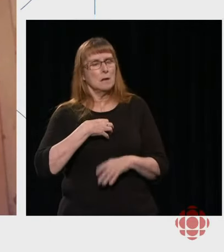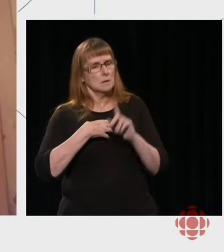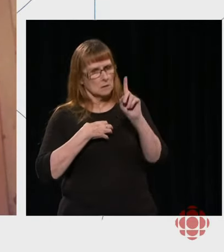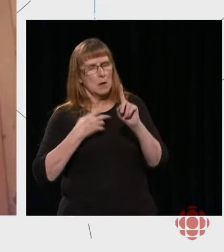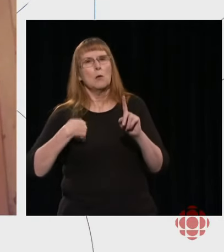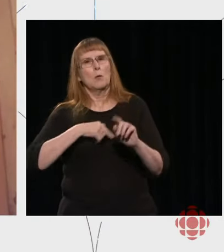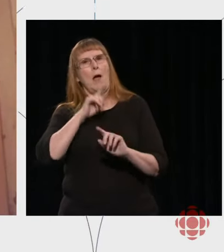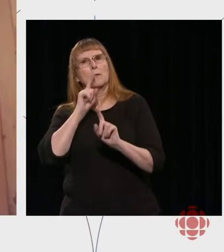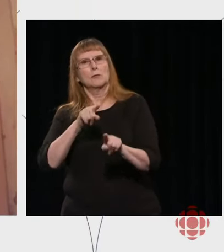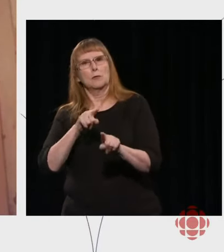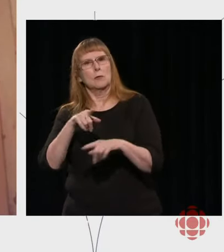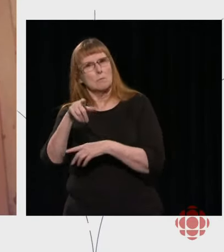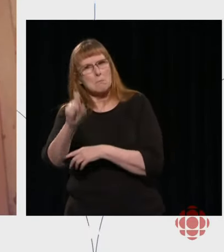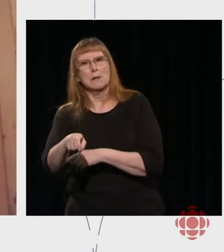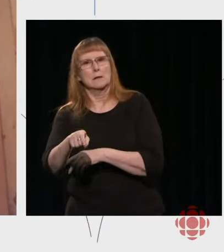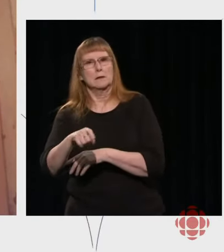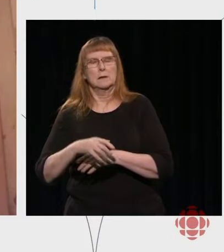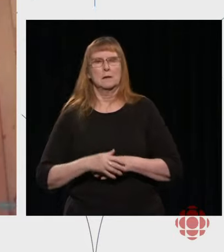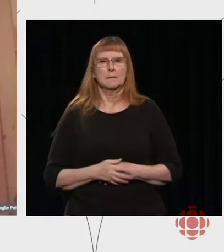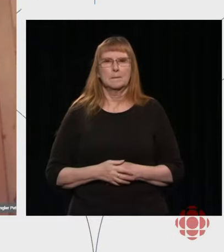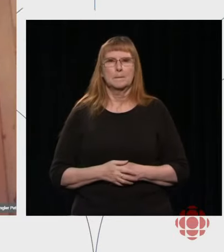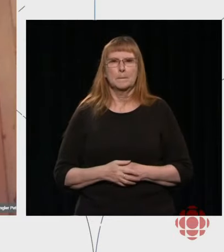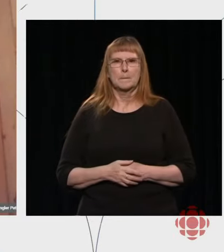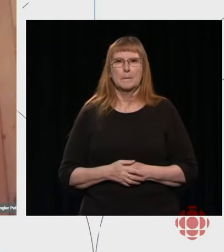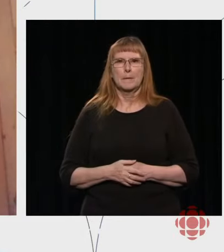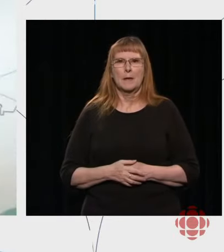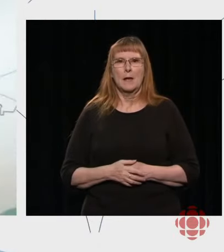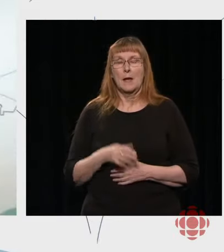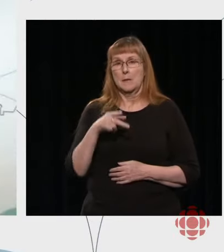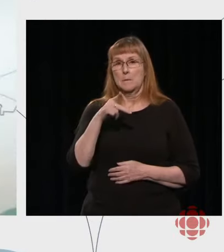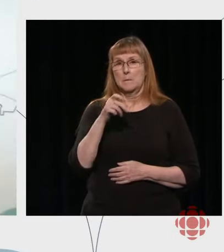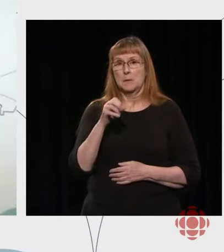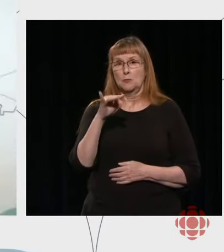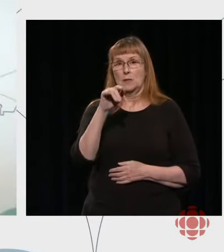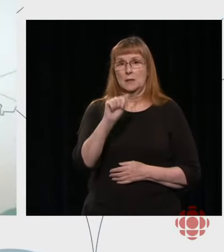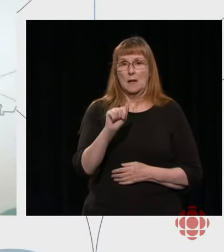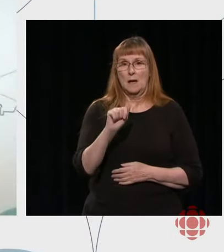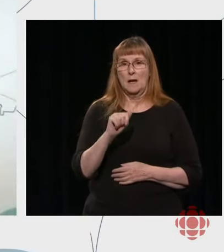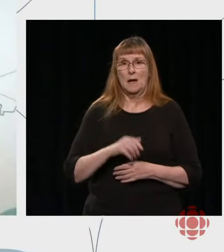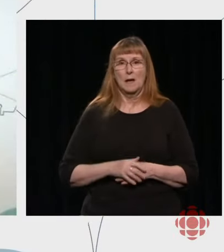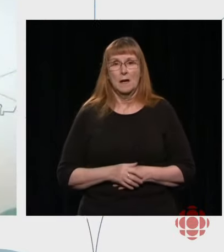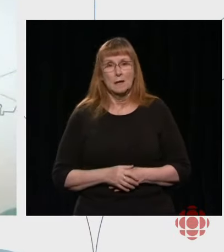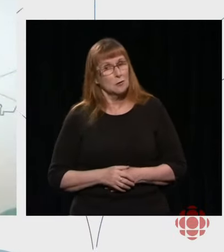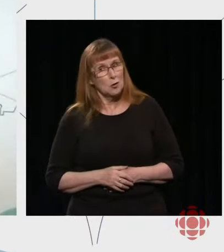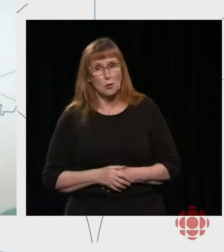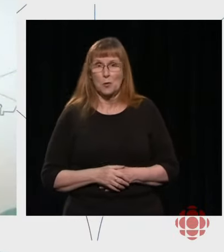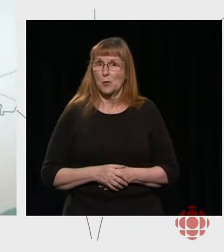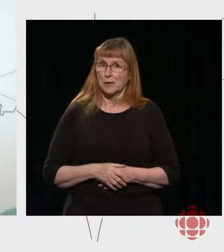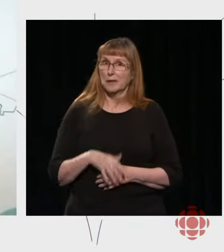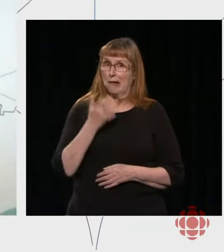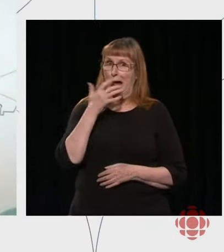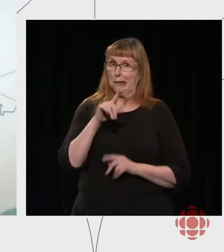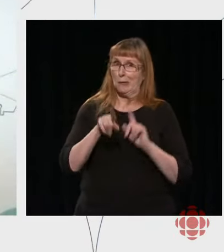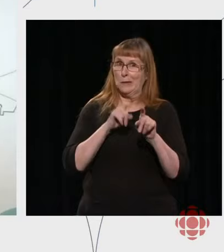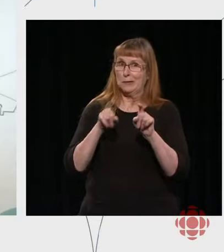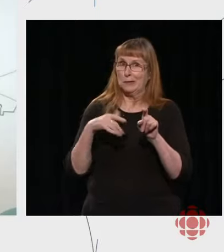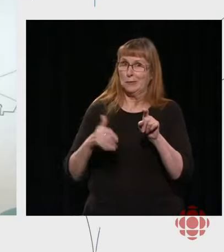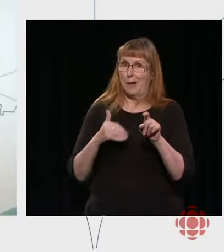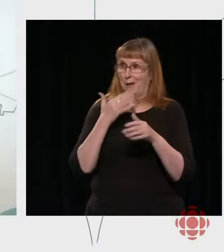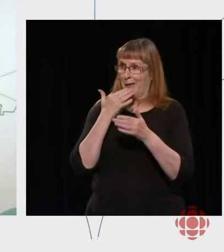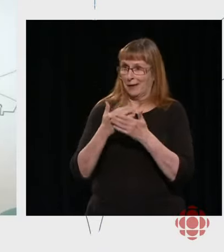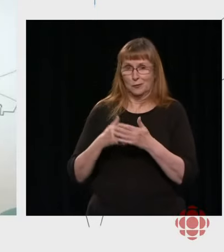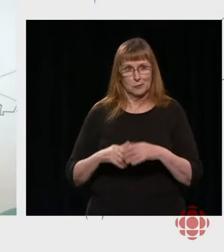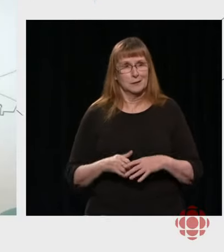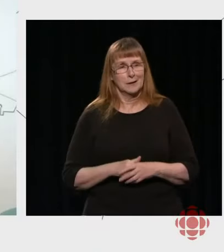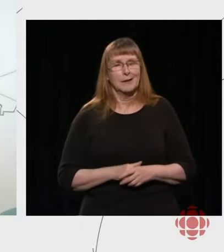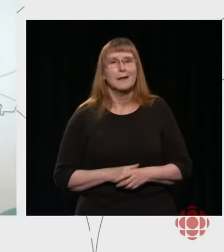to be. Thank you very much, Barb. Listen, we weren't going to go easy on any of you guys, right? So let's keep it real. Thank you for the